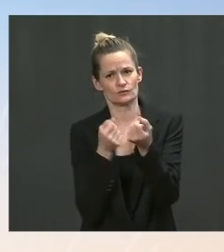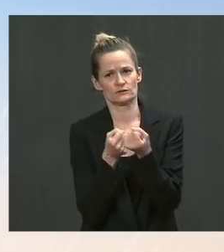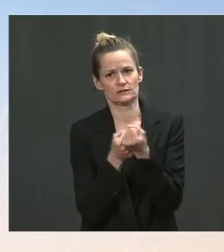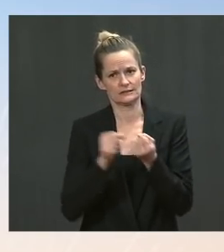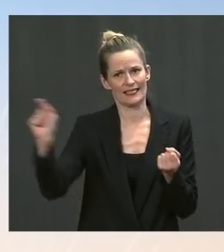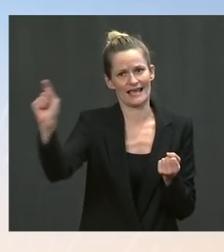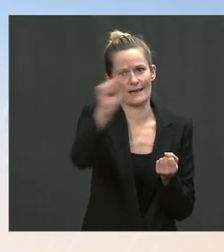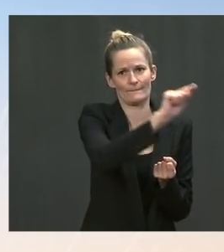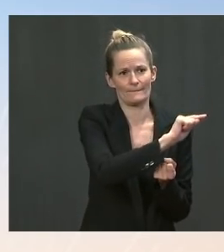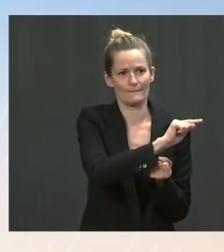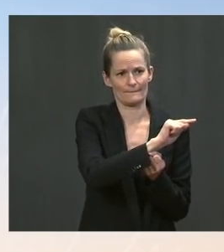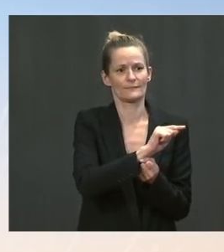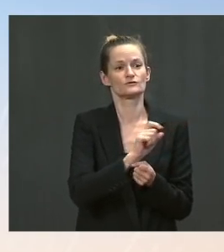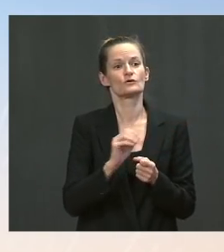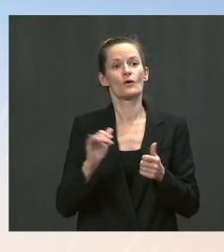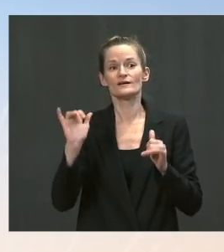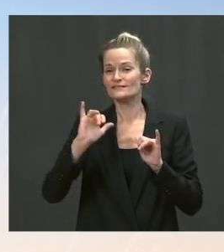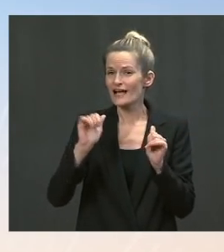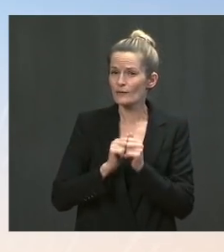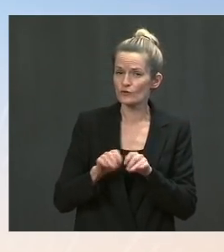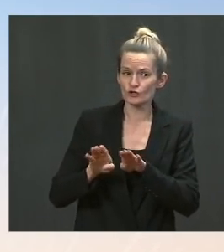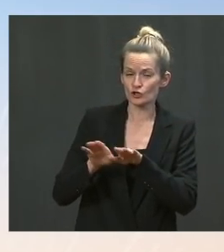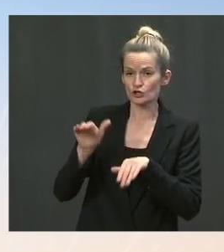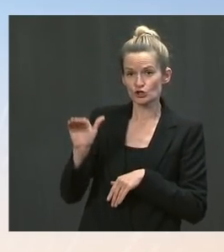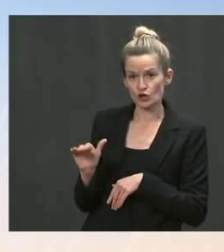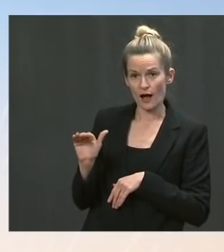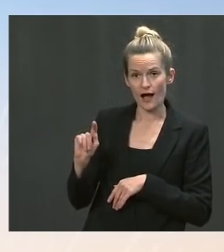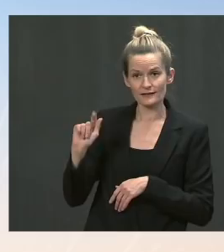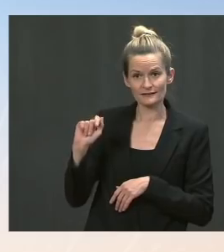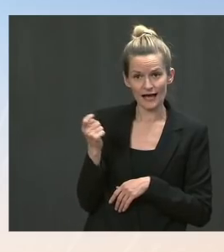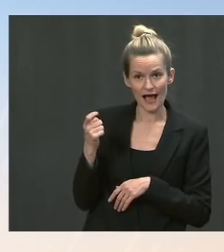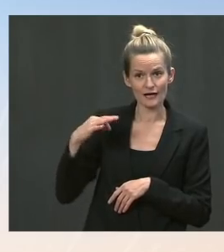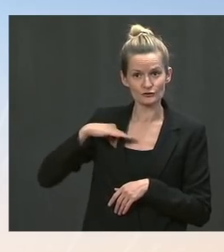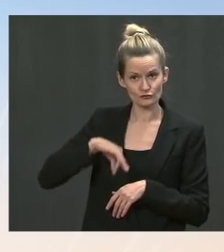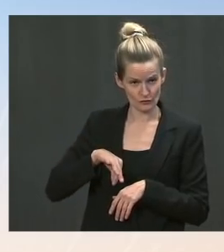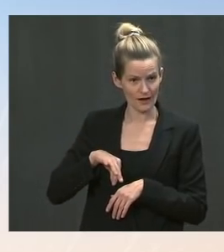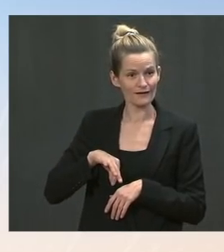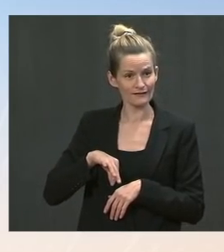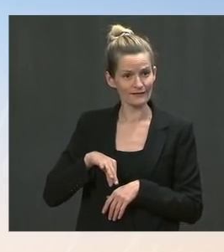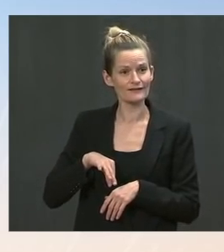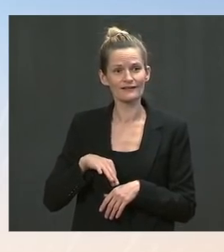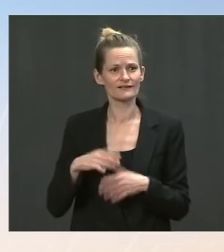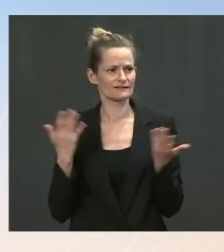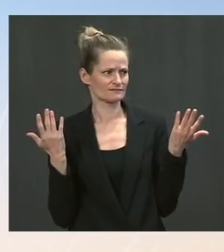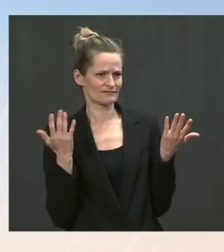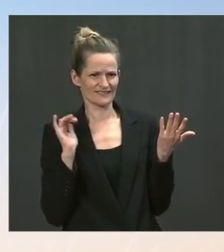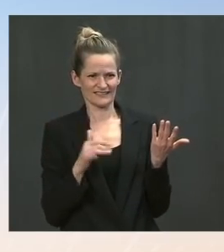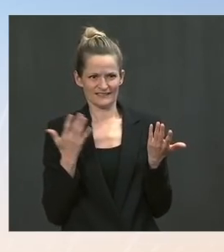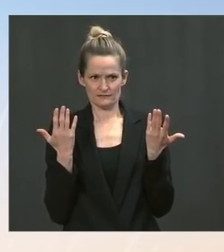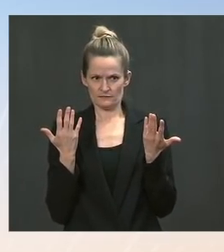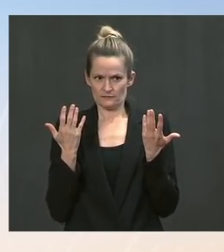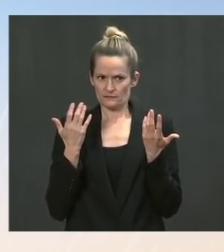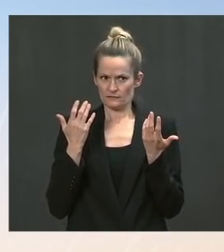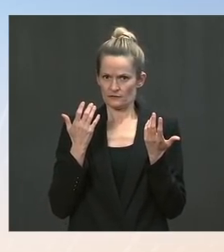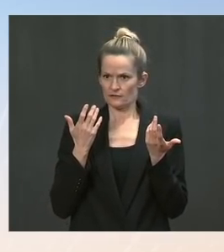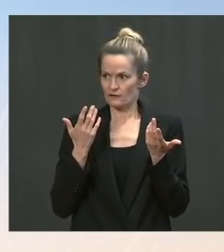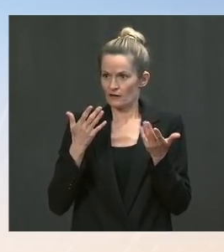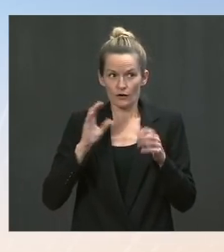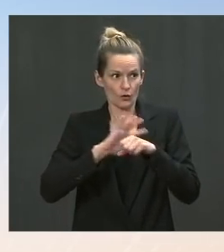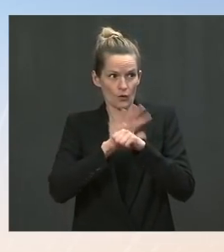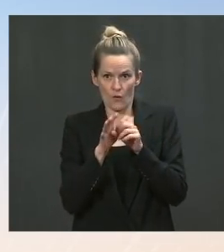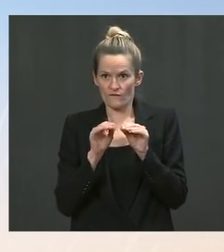that are going to schools that are spread out over the course of a year, because we are still in a recovery. The Back to school question, Florida's Governor DeSantis says that he may start